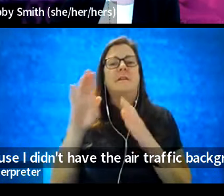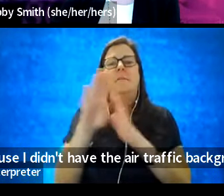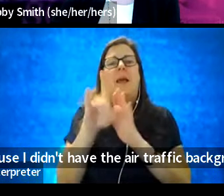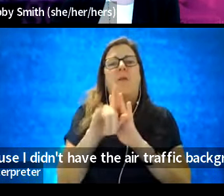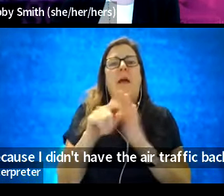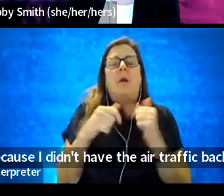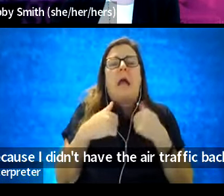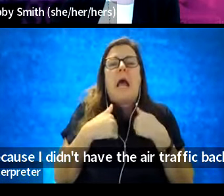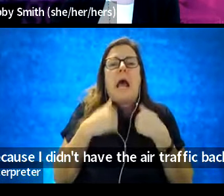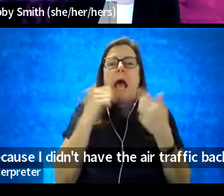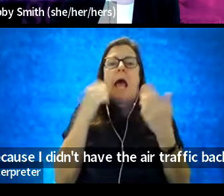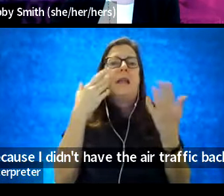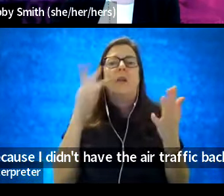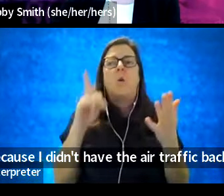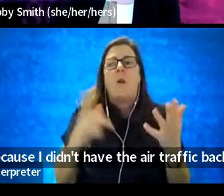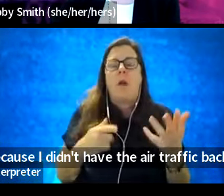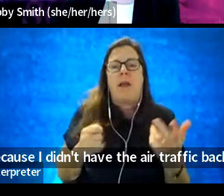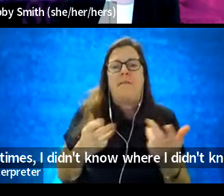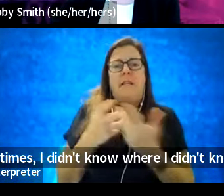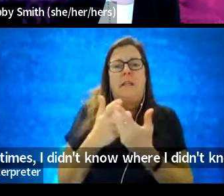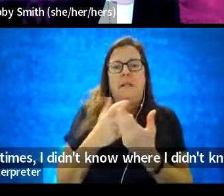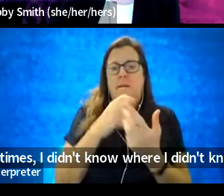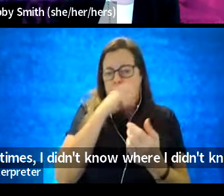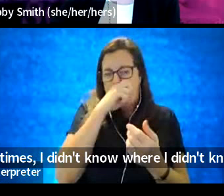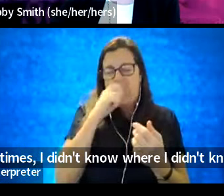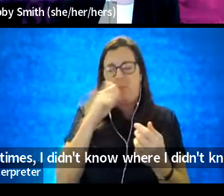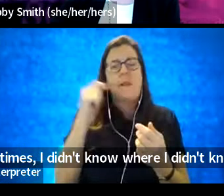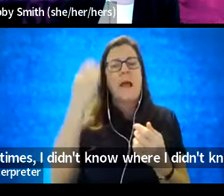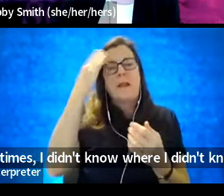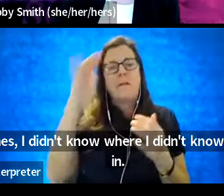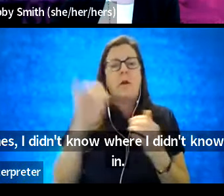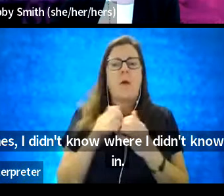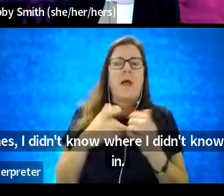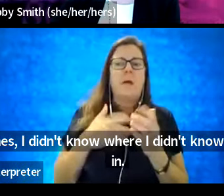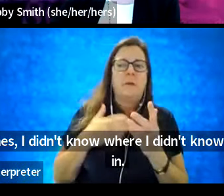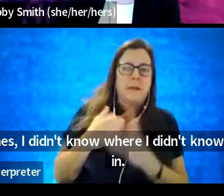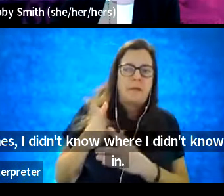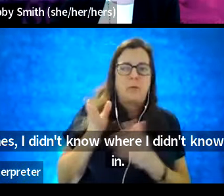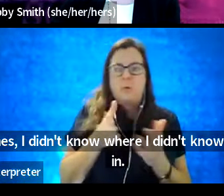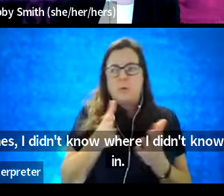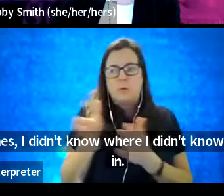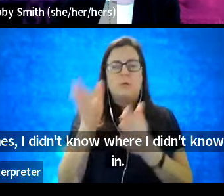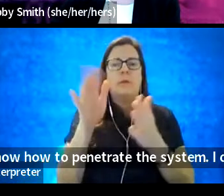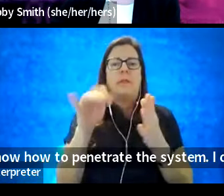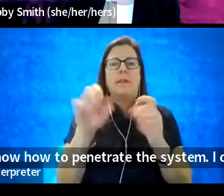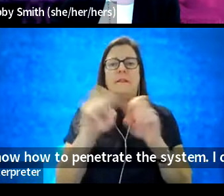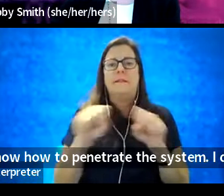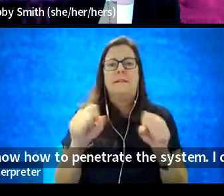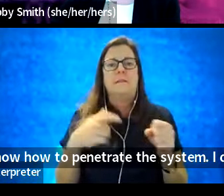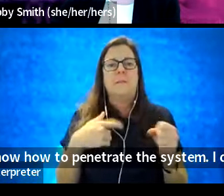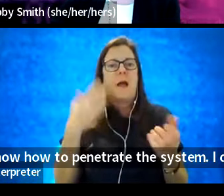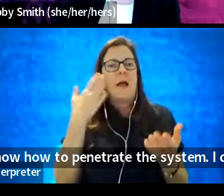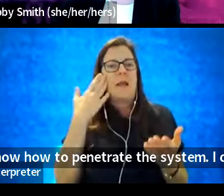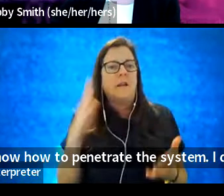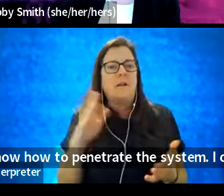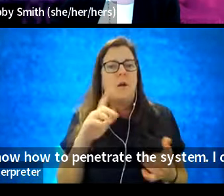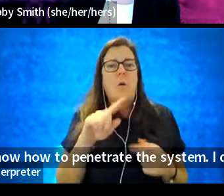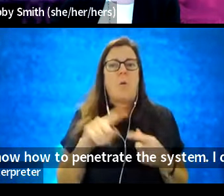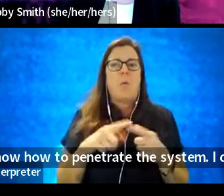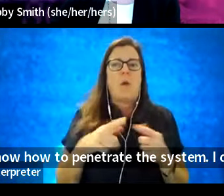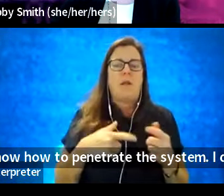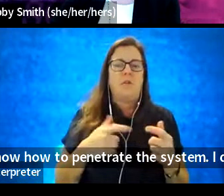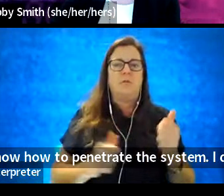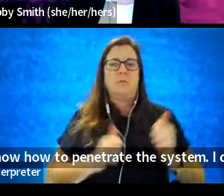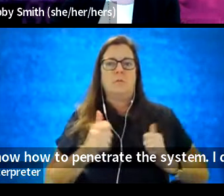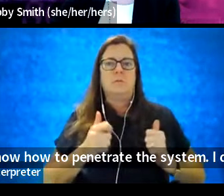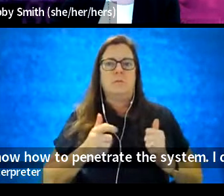where I fit in. I didn't know how to penetrate the system. I didn't know when to dial in, when to dial back, when to